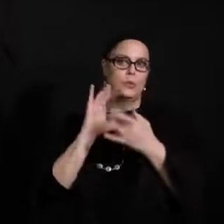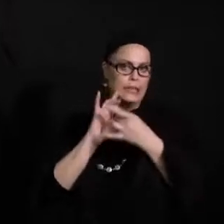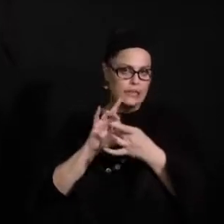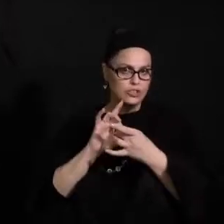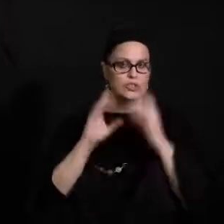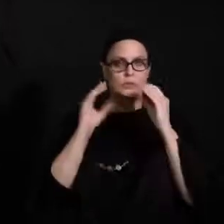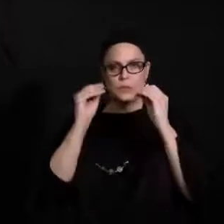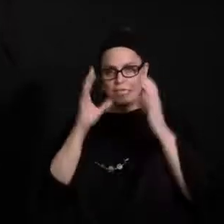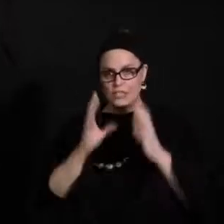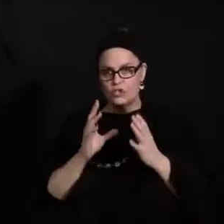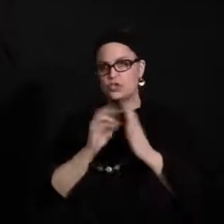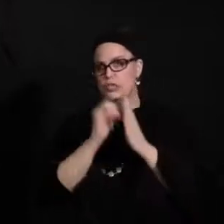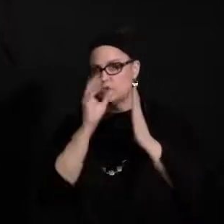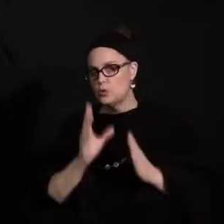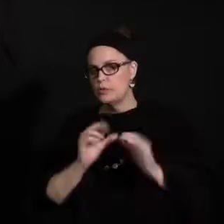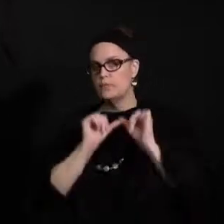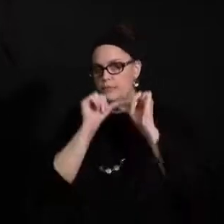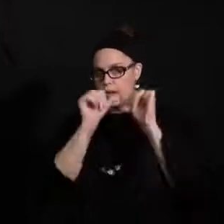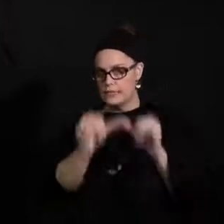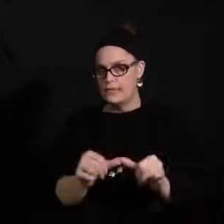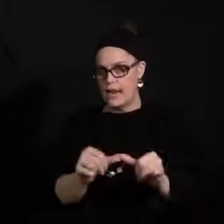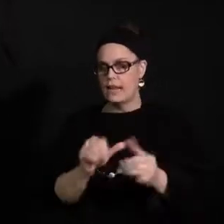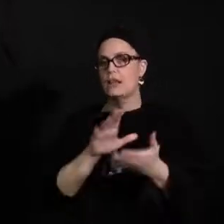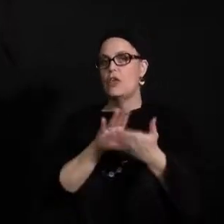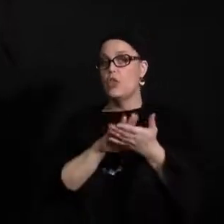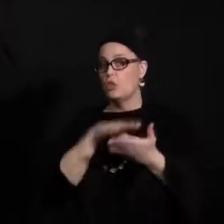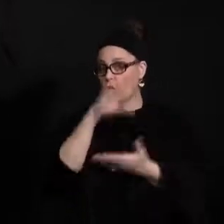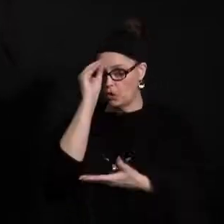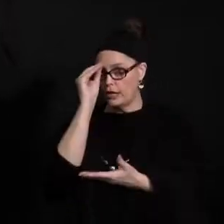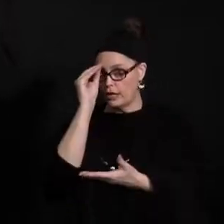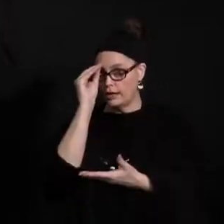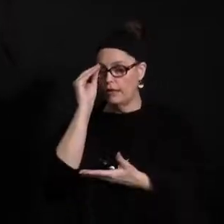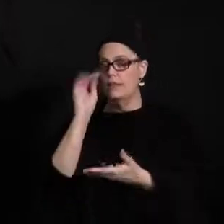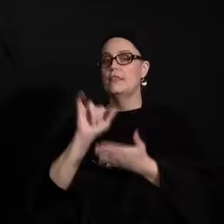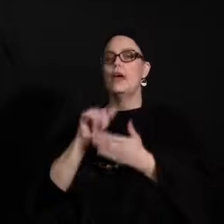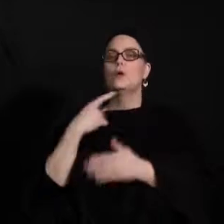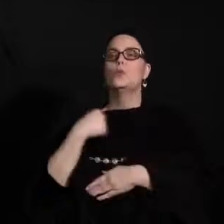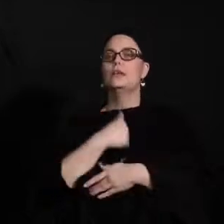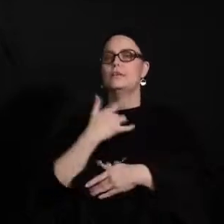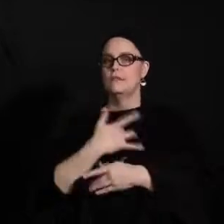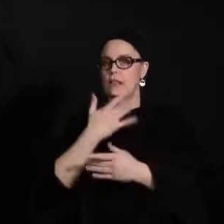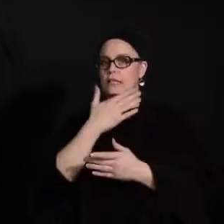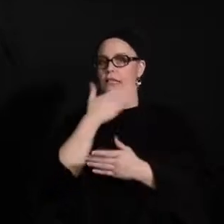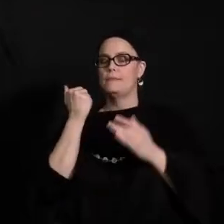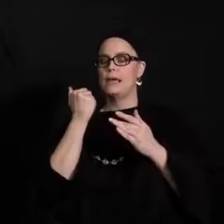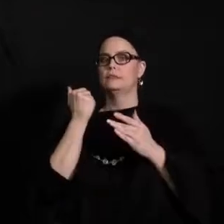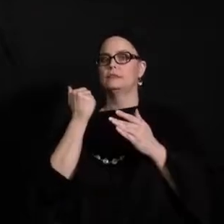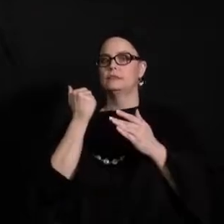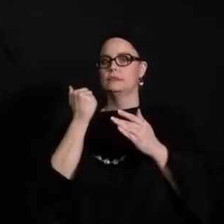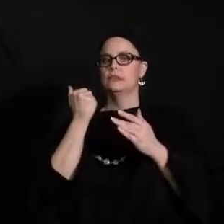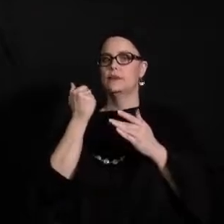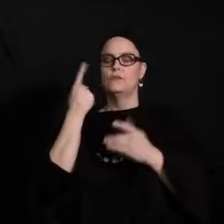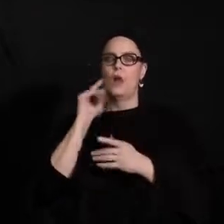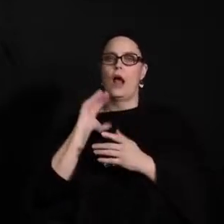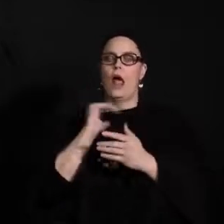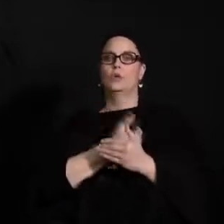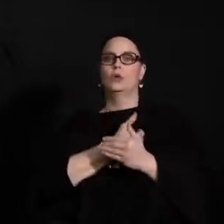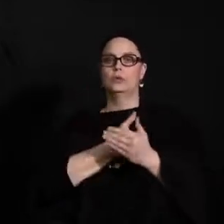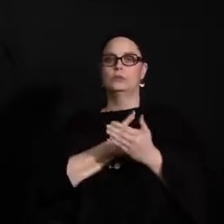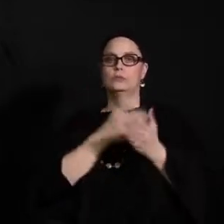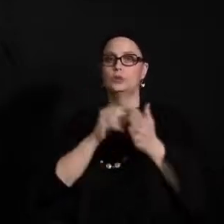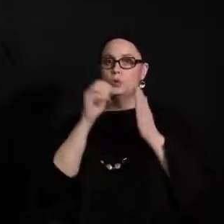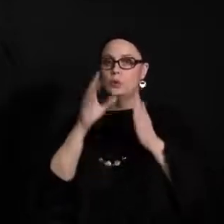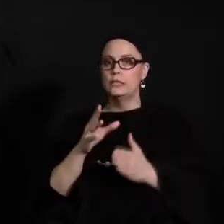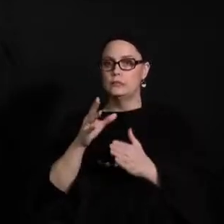year long, and maintain that continuity of learning that we feel is in the best interest of our students in secondary